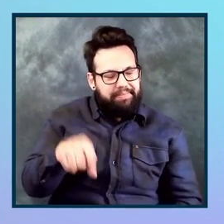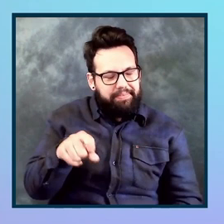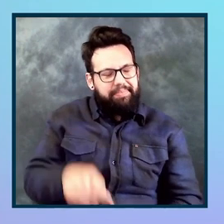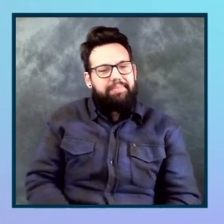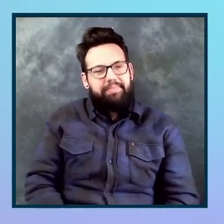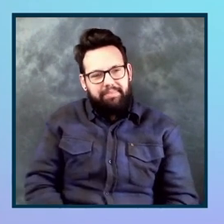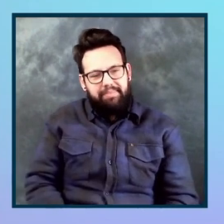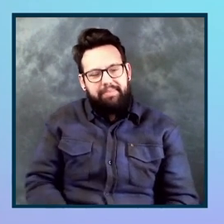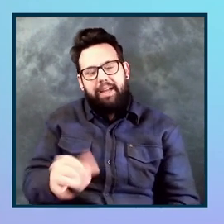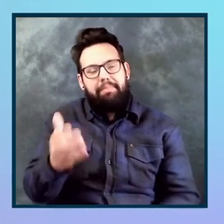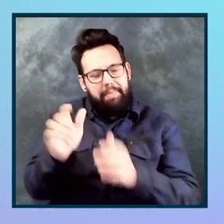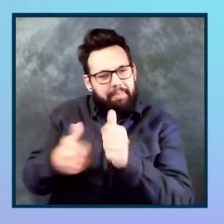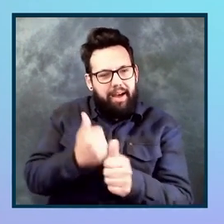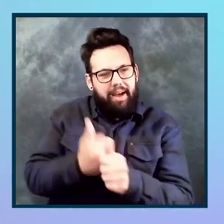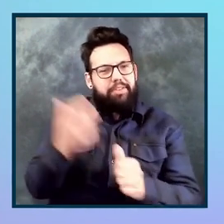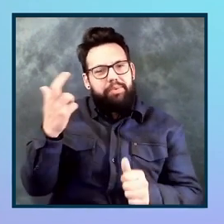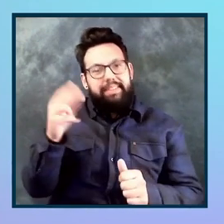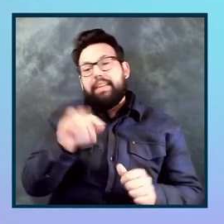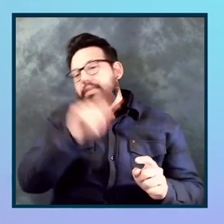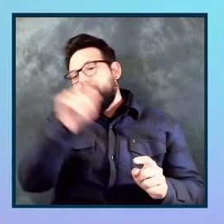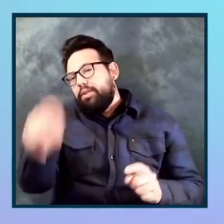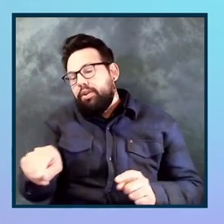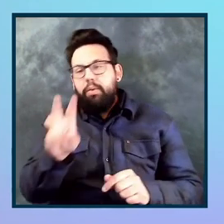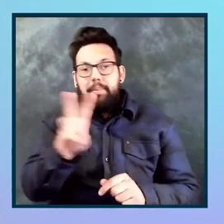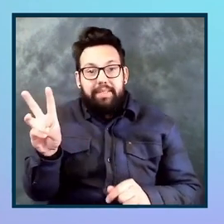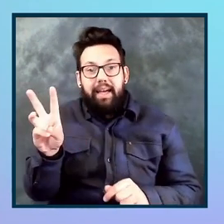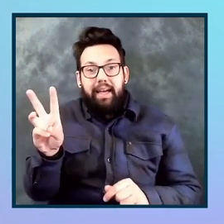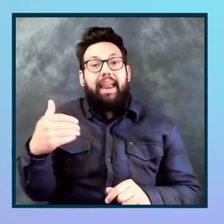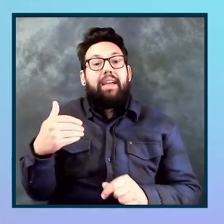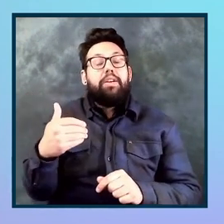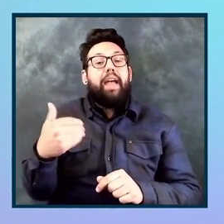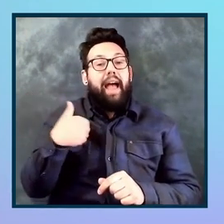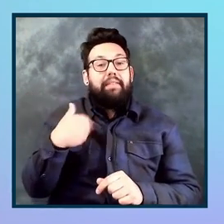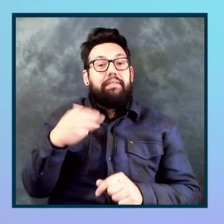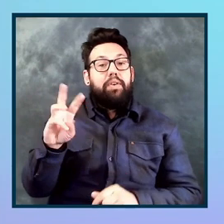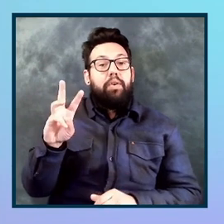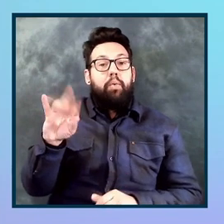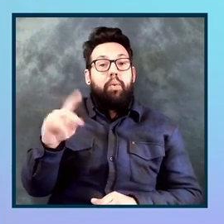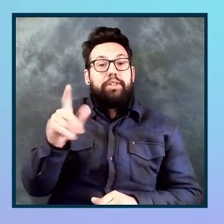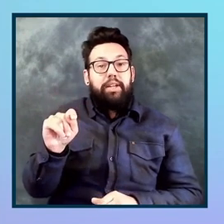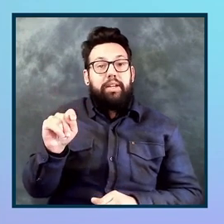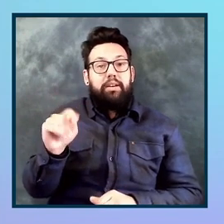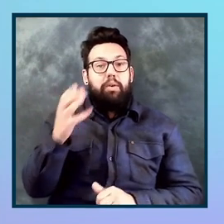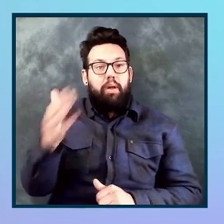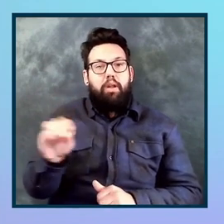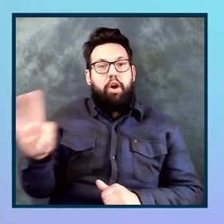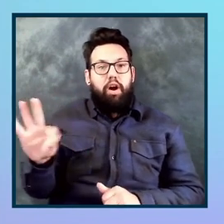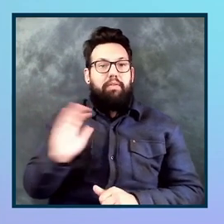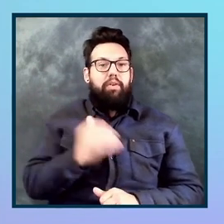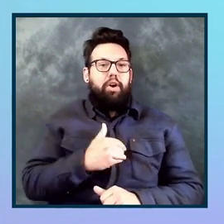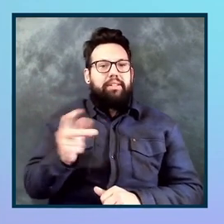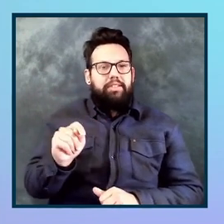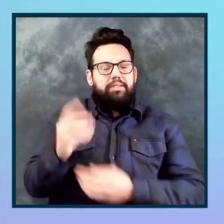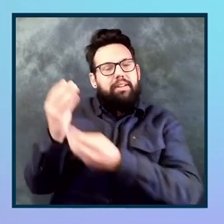that may be the reason if you go to a website where you have a widget enabled that is disabling our extension, let